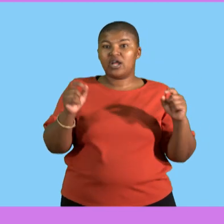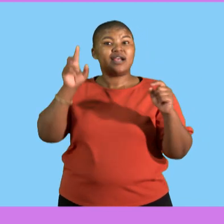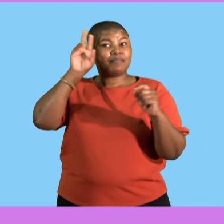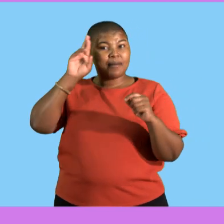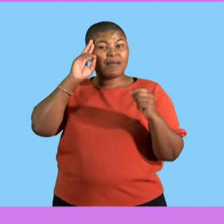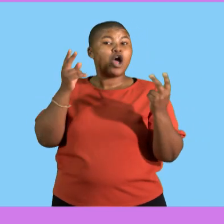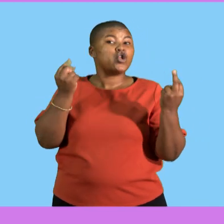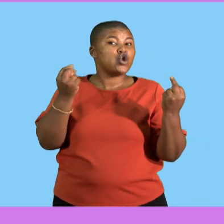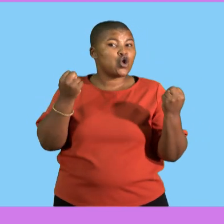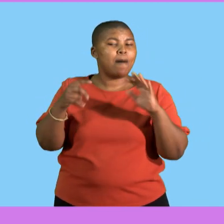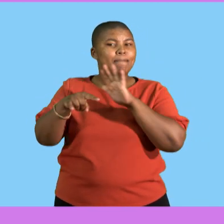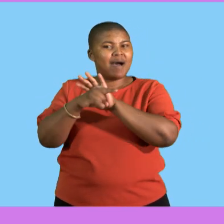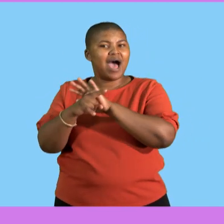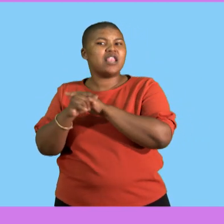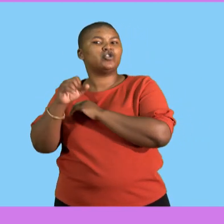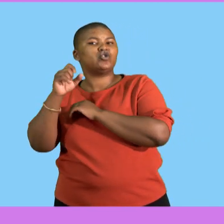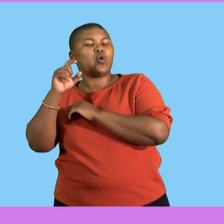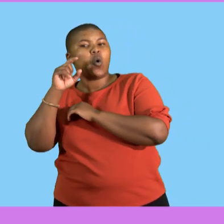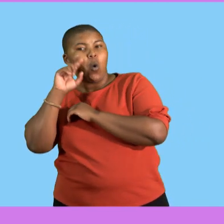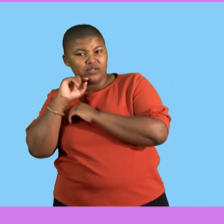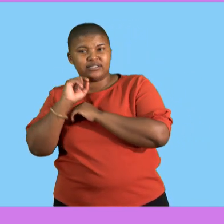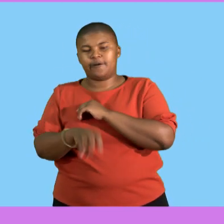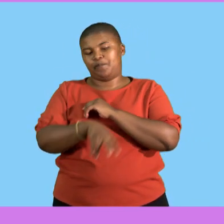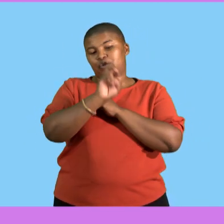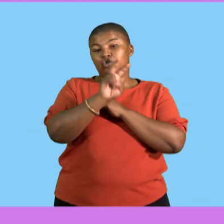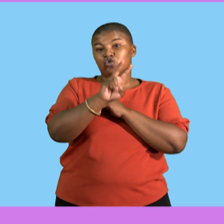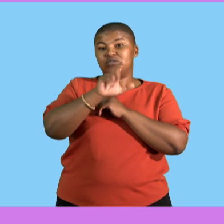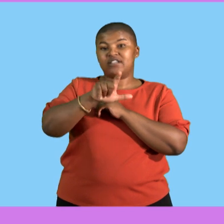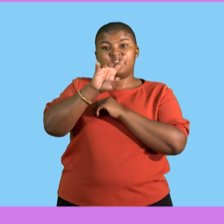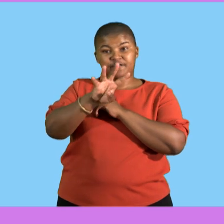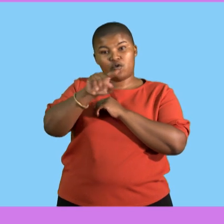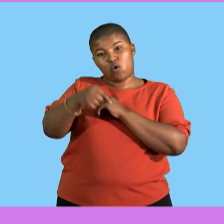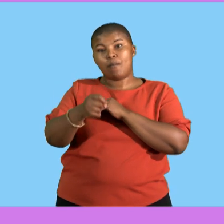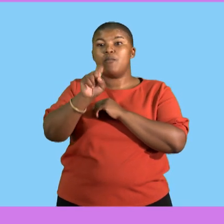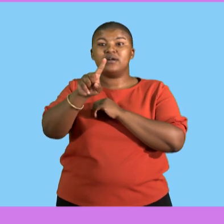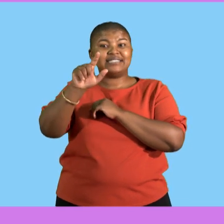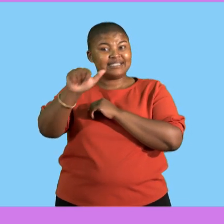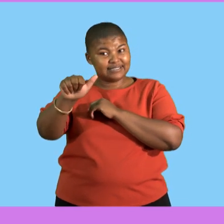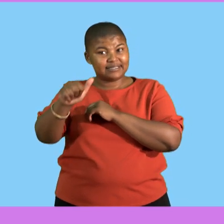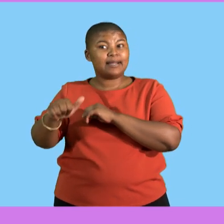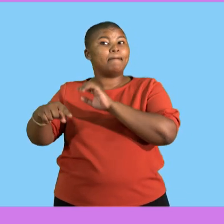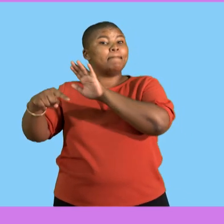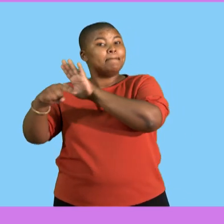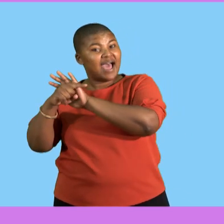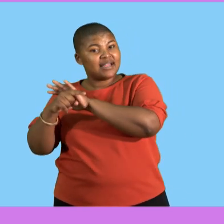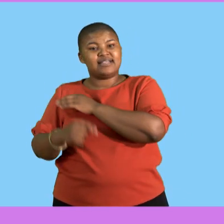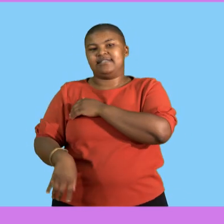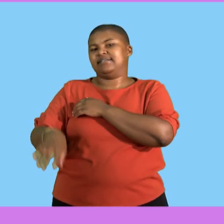£274.16 minus this